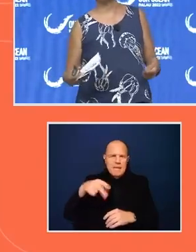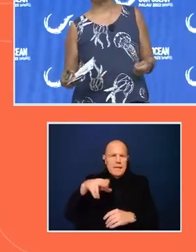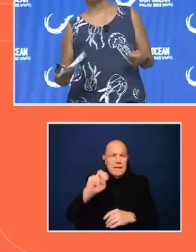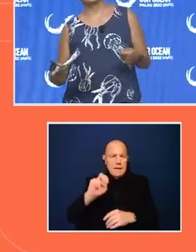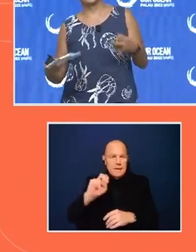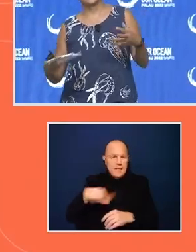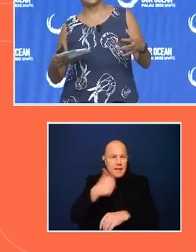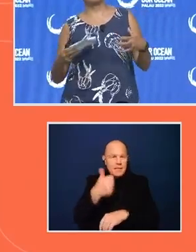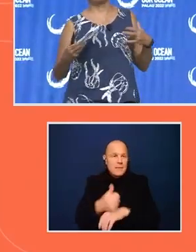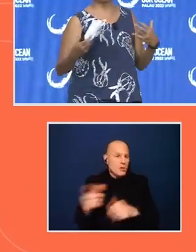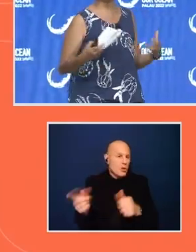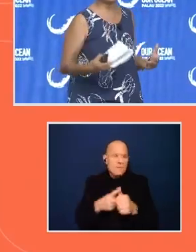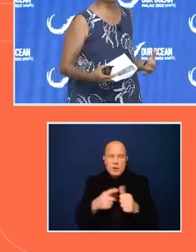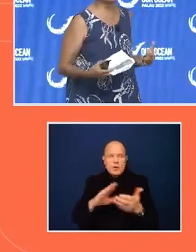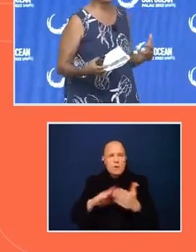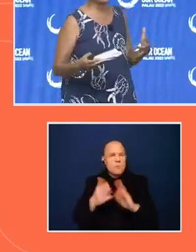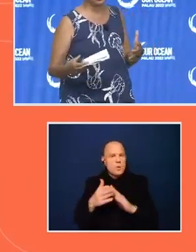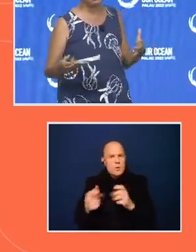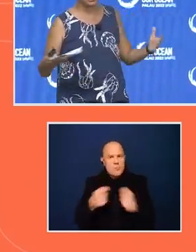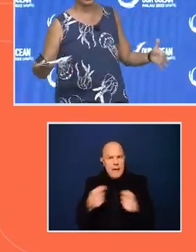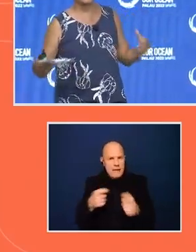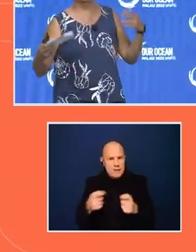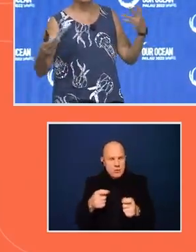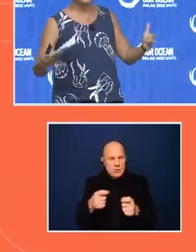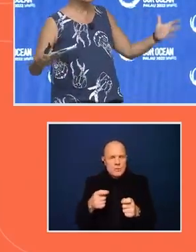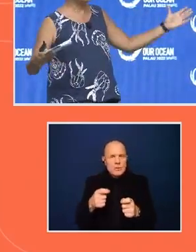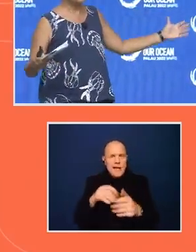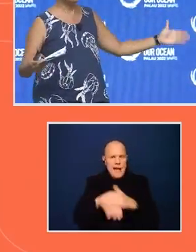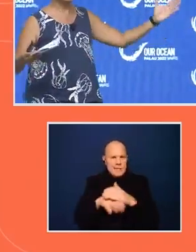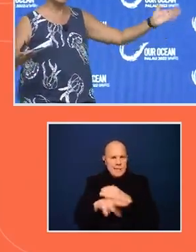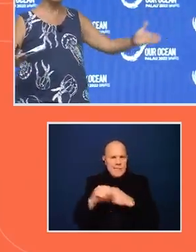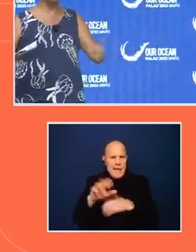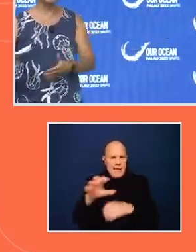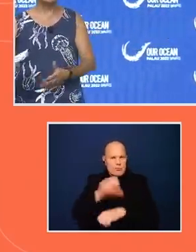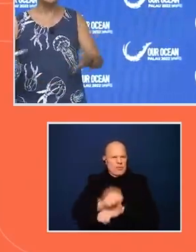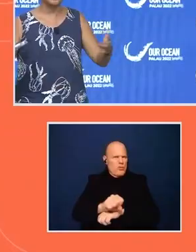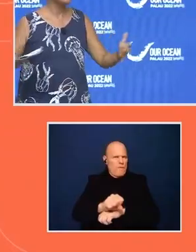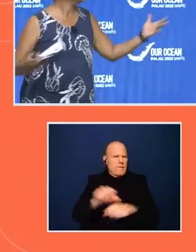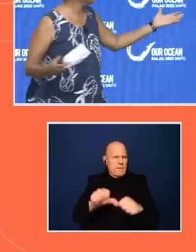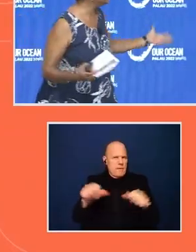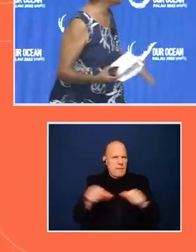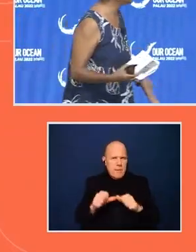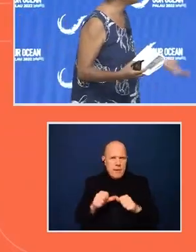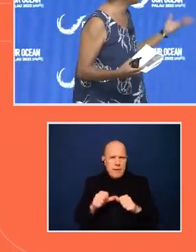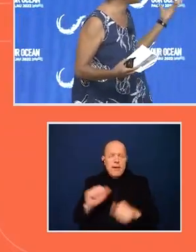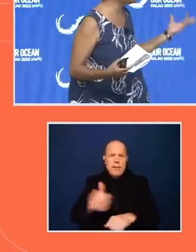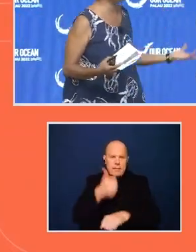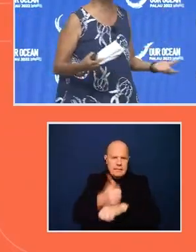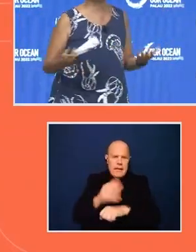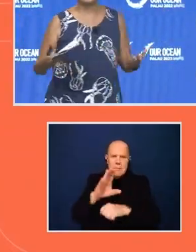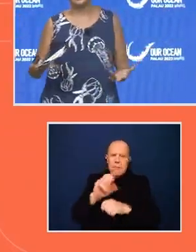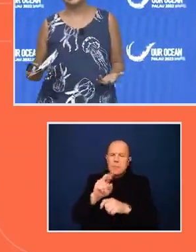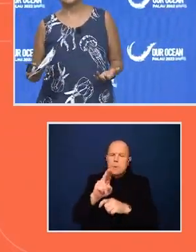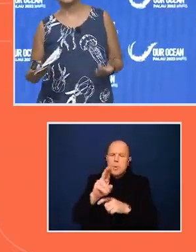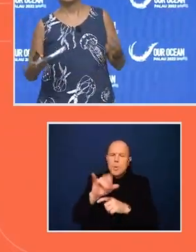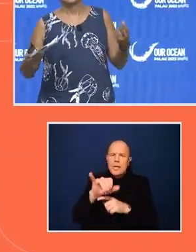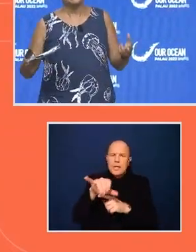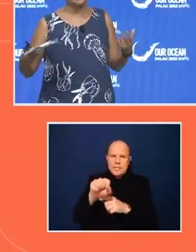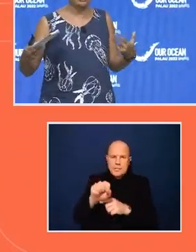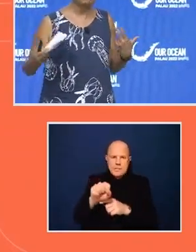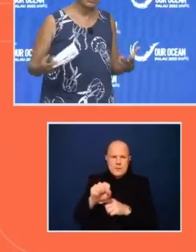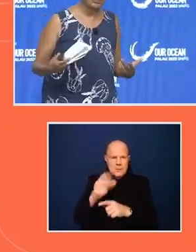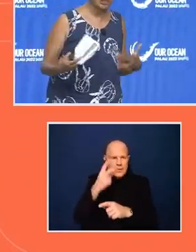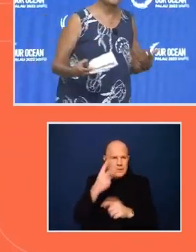community managed access and reserve area and set up the buoys. And as you can see from their action,